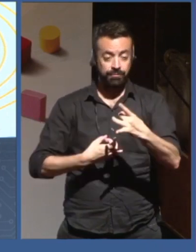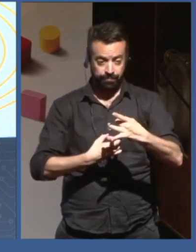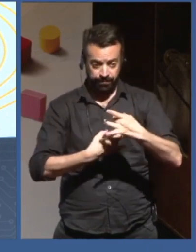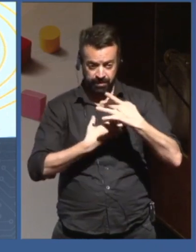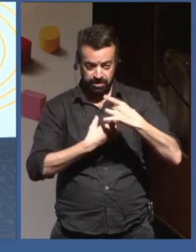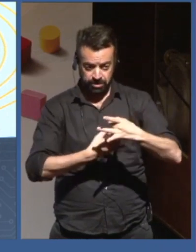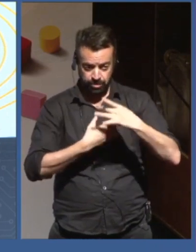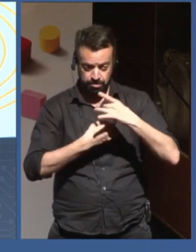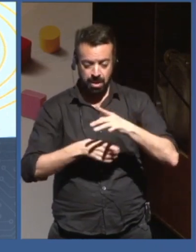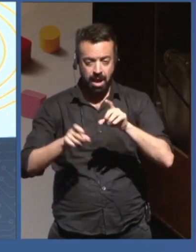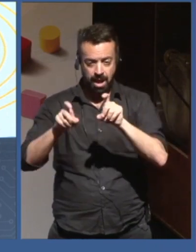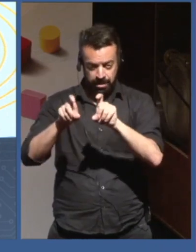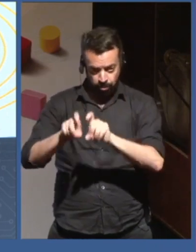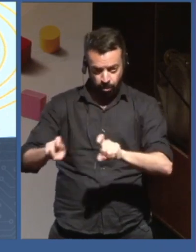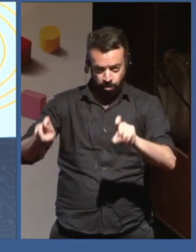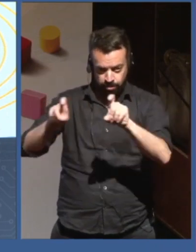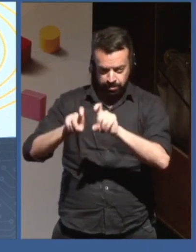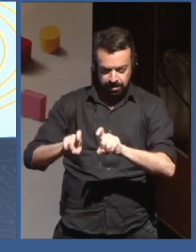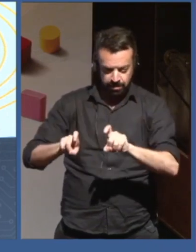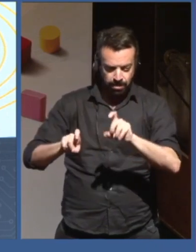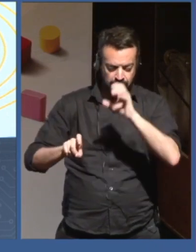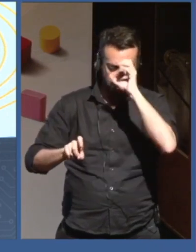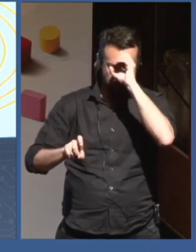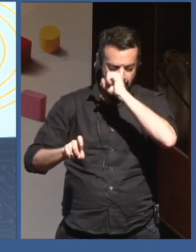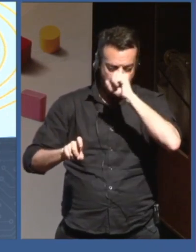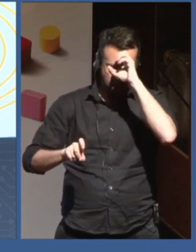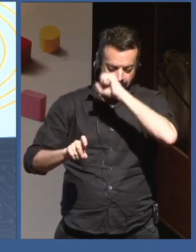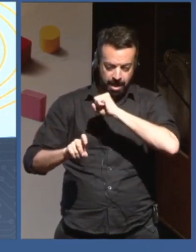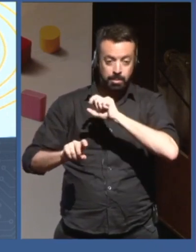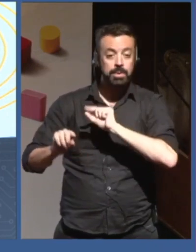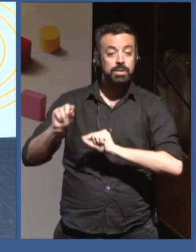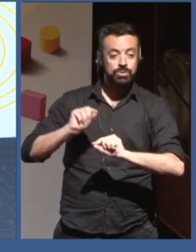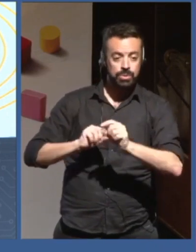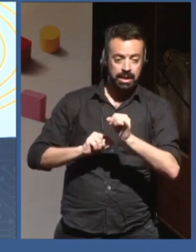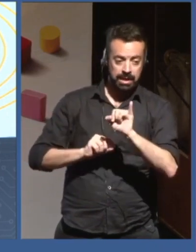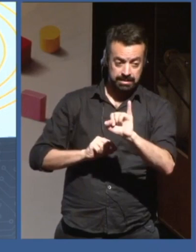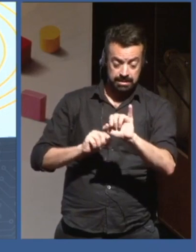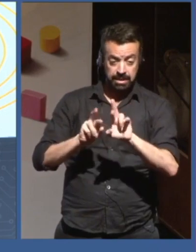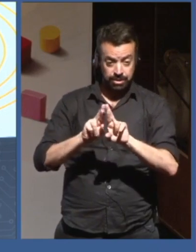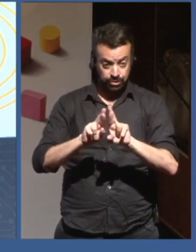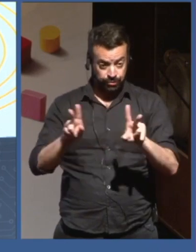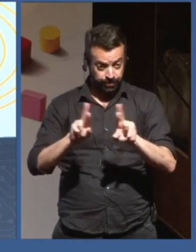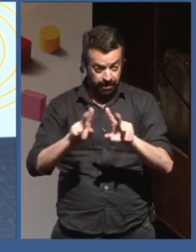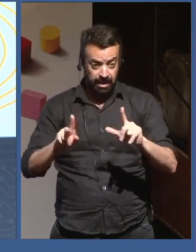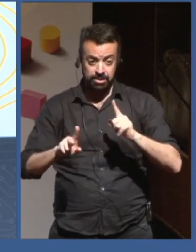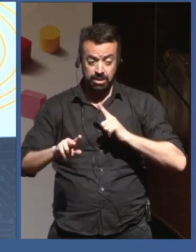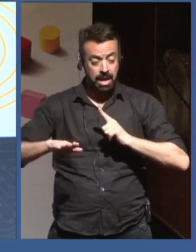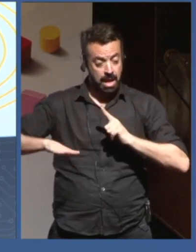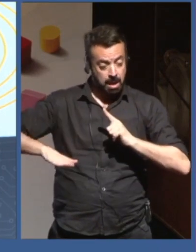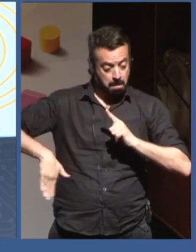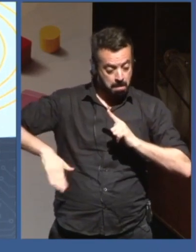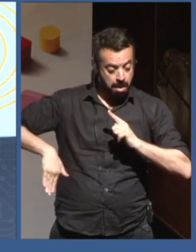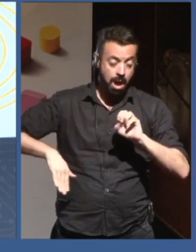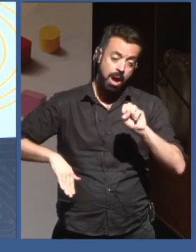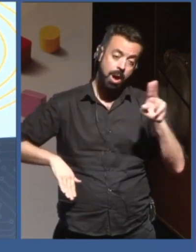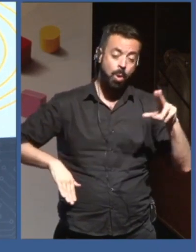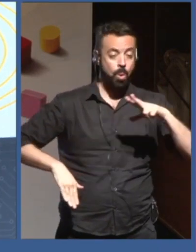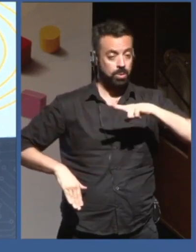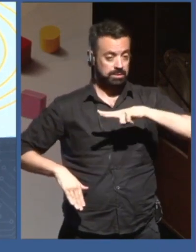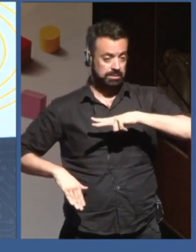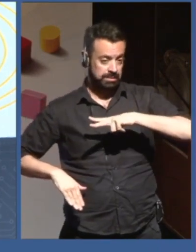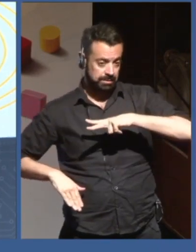learn how to distinguish a city or a beach. The same then goes with a cat or a dog and so on and so forth.